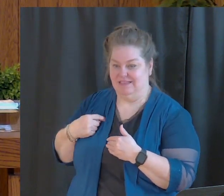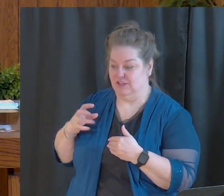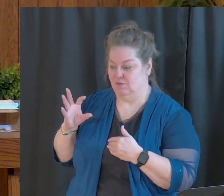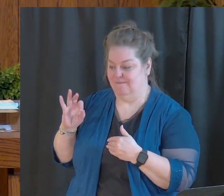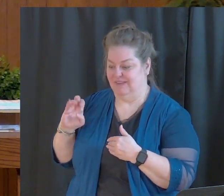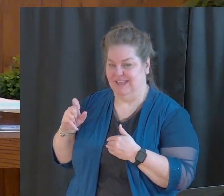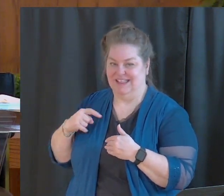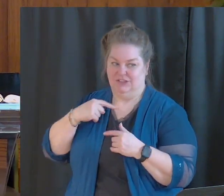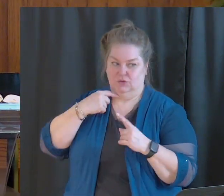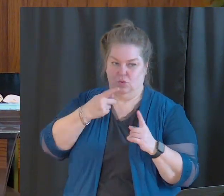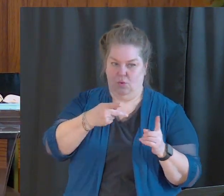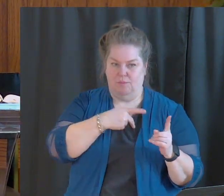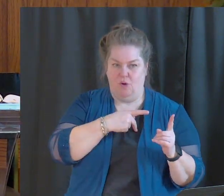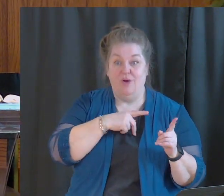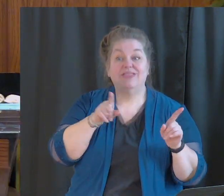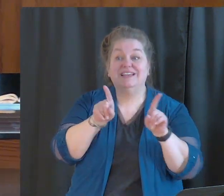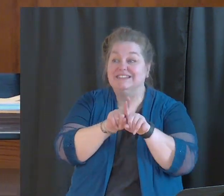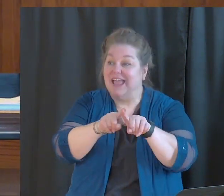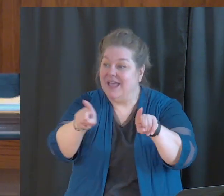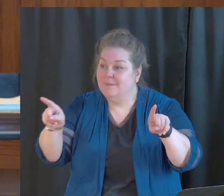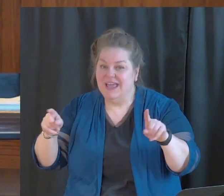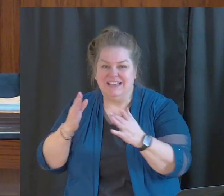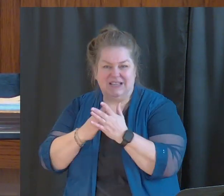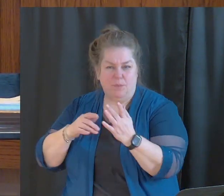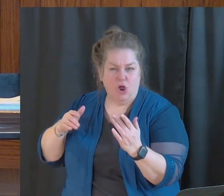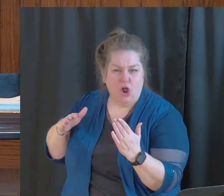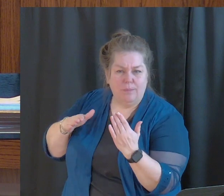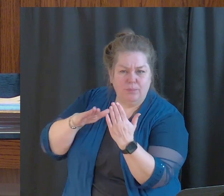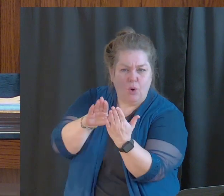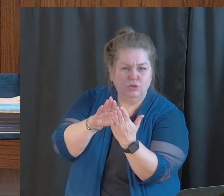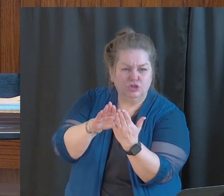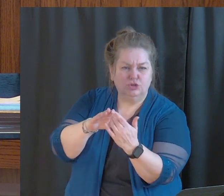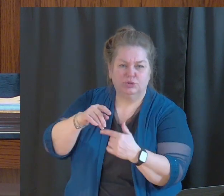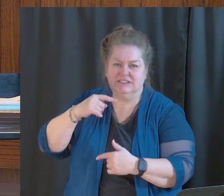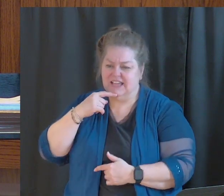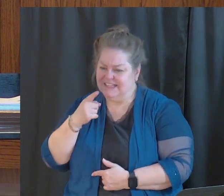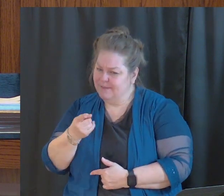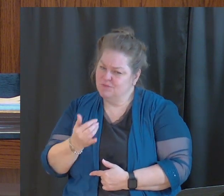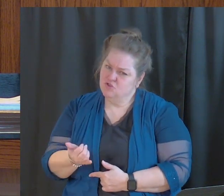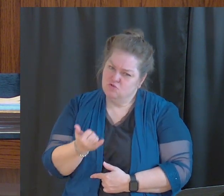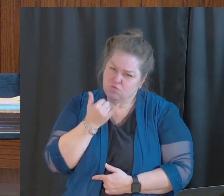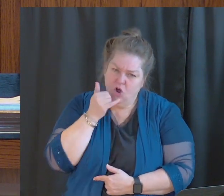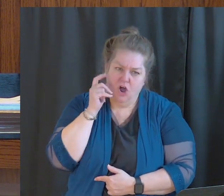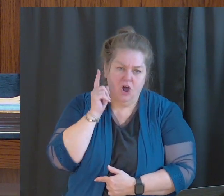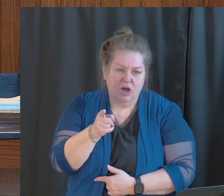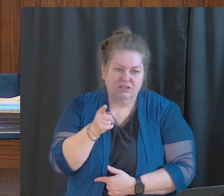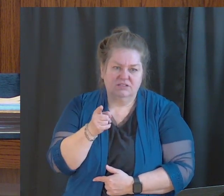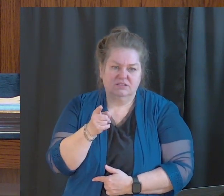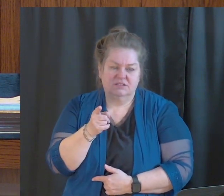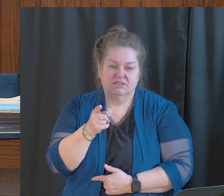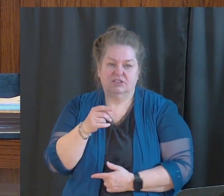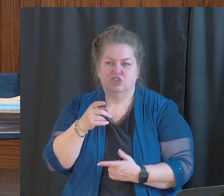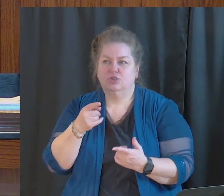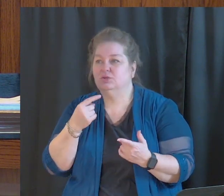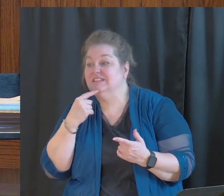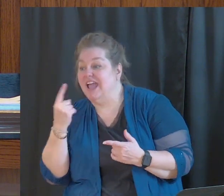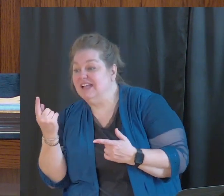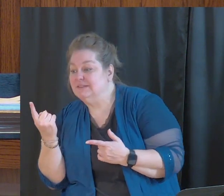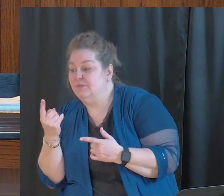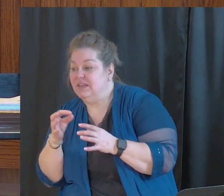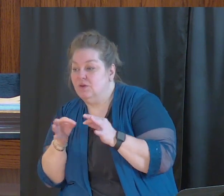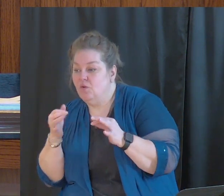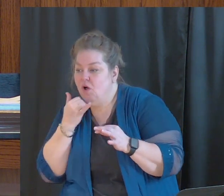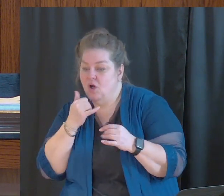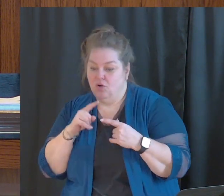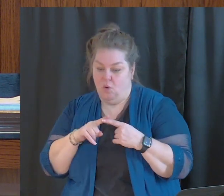When somebody approaches us about something that maybe we have done wrong or said wrong or maybe a